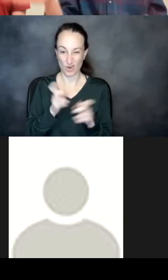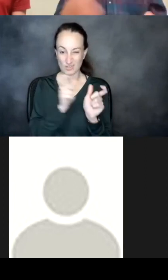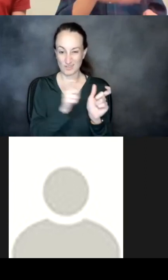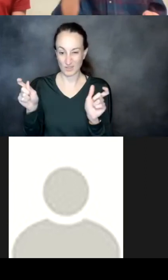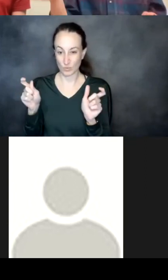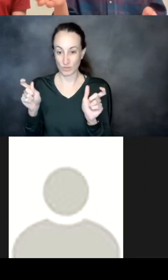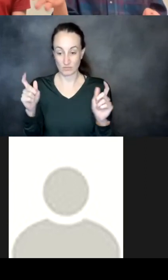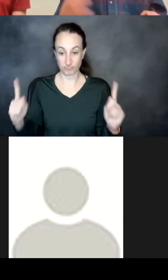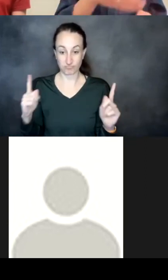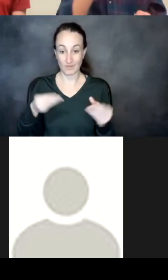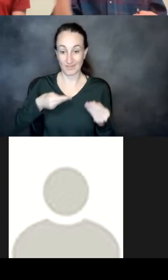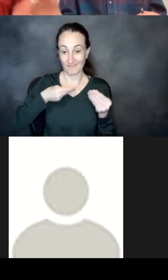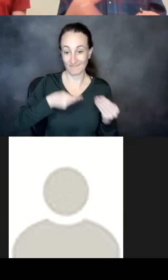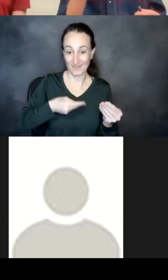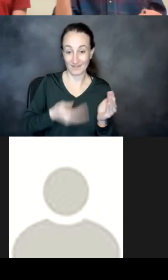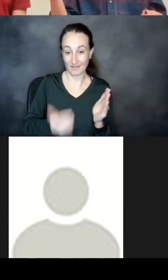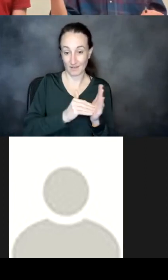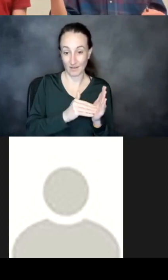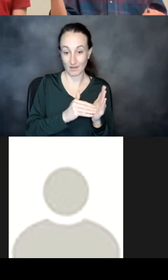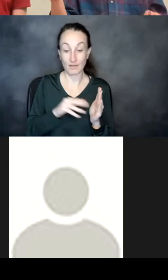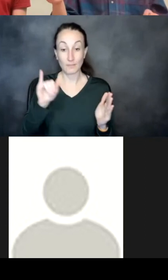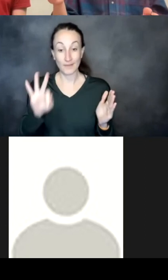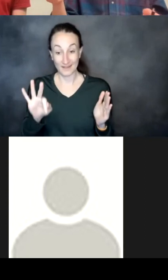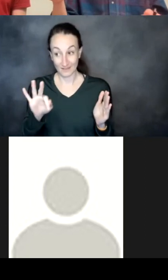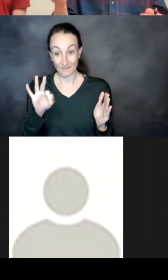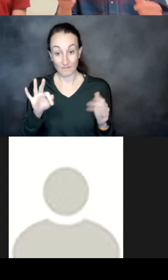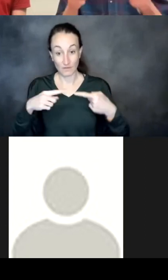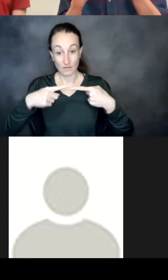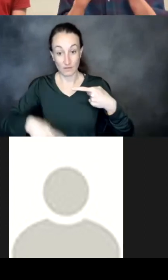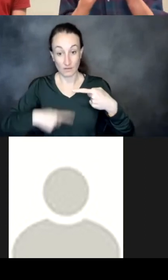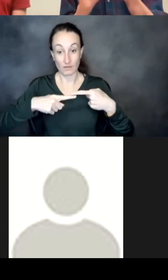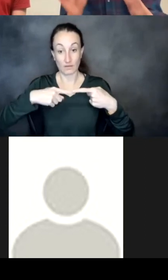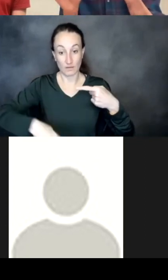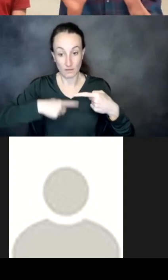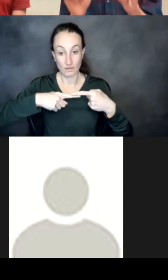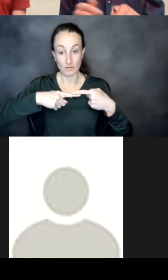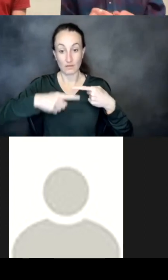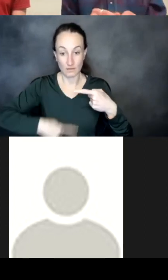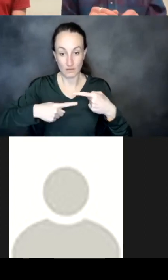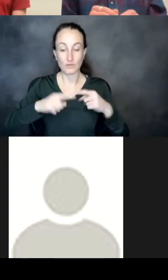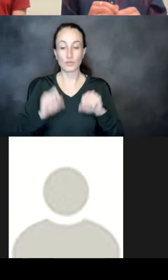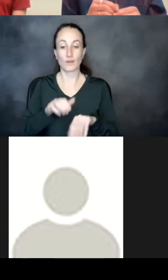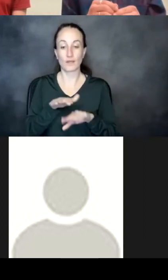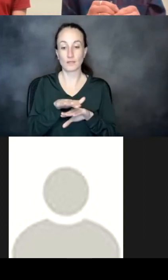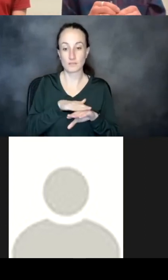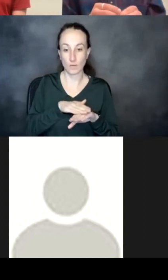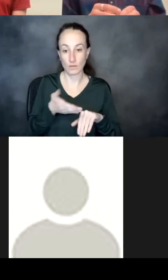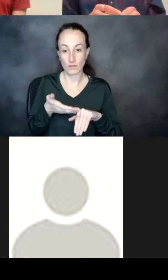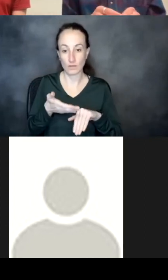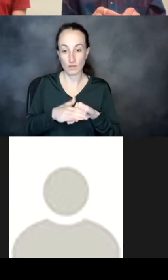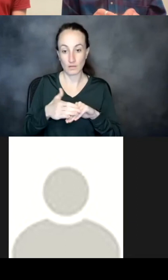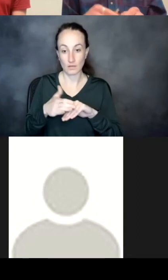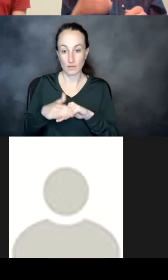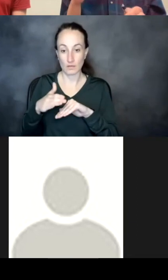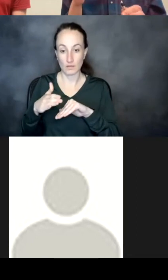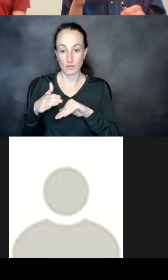if you do this kind of cycling over and over again then you can kind of slowly iteratively refine the quality of the